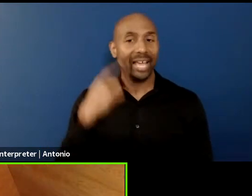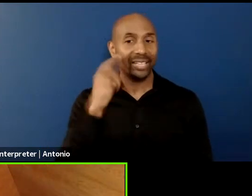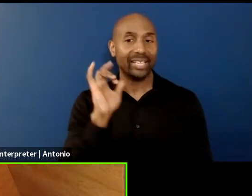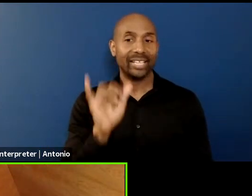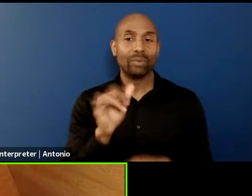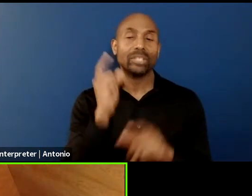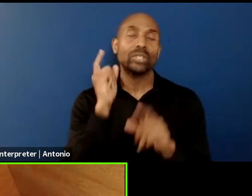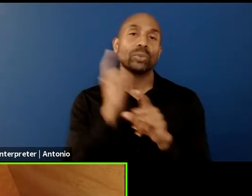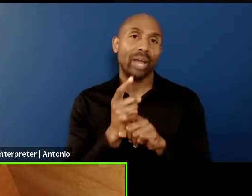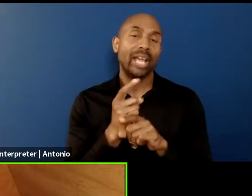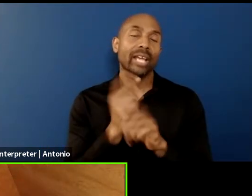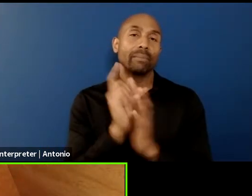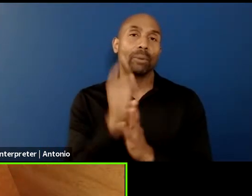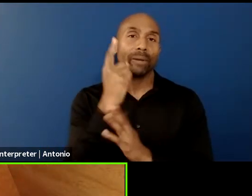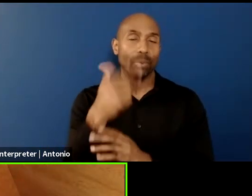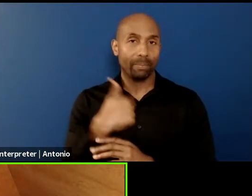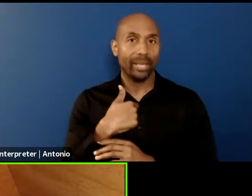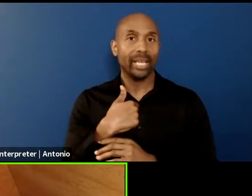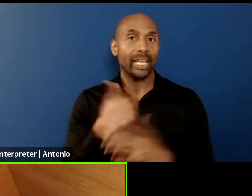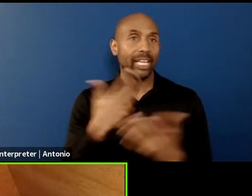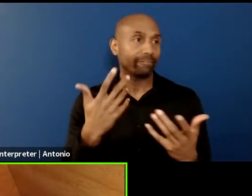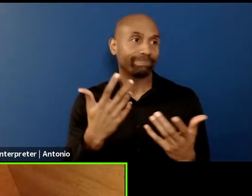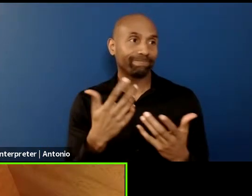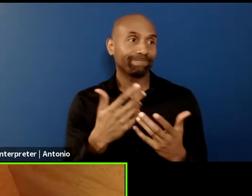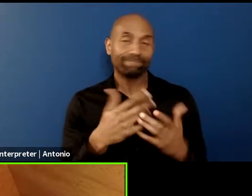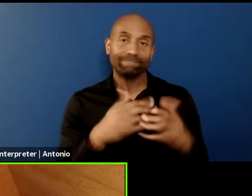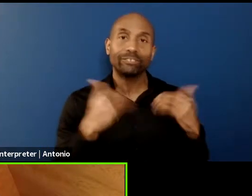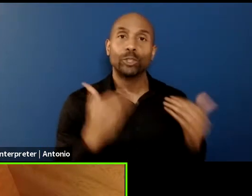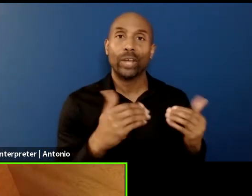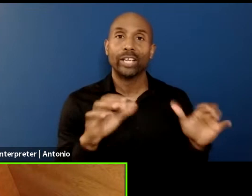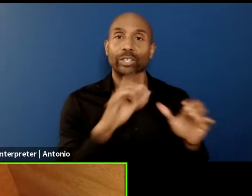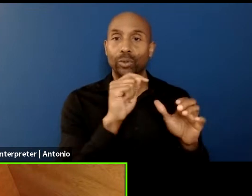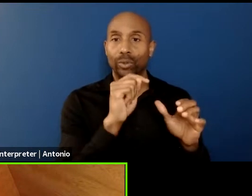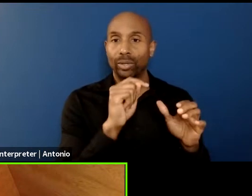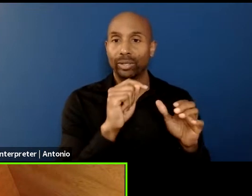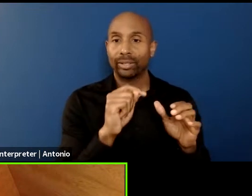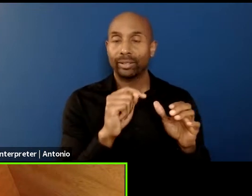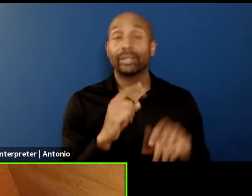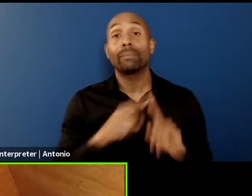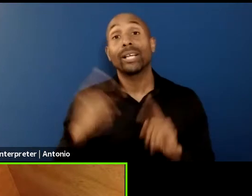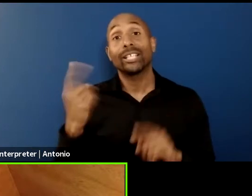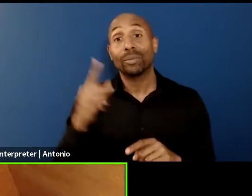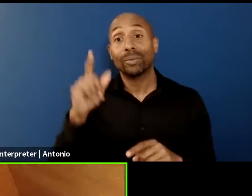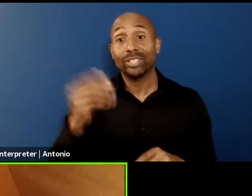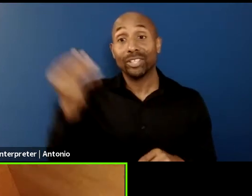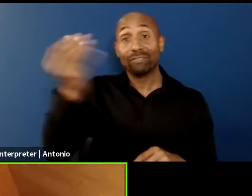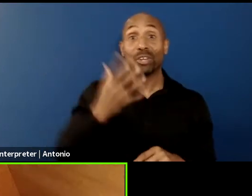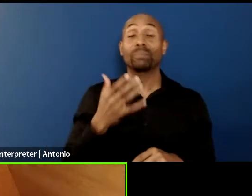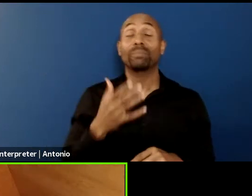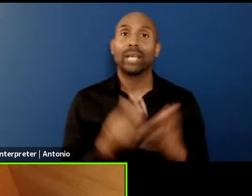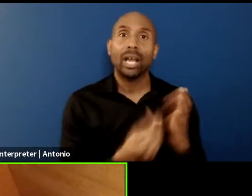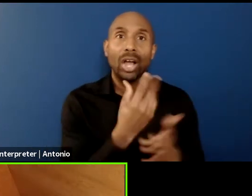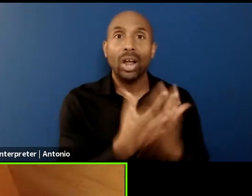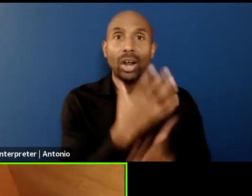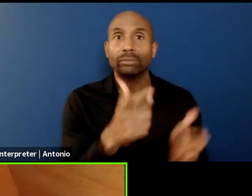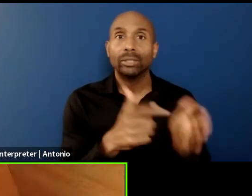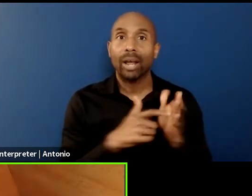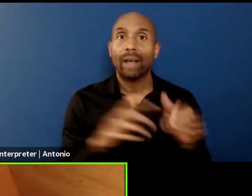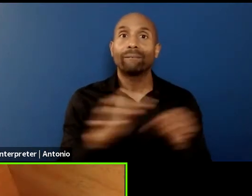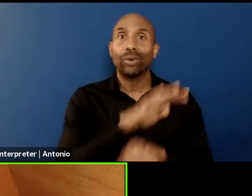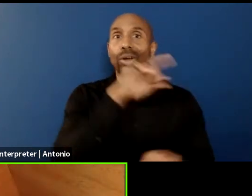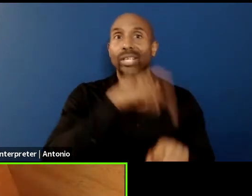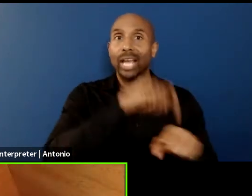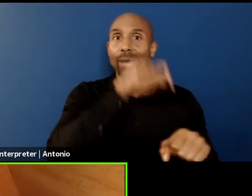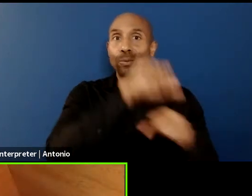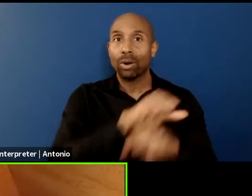to, to engage with and somebody should have told me that it's a full-time job to have a garden and, and, and